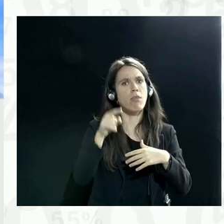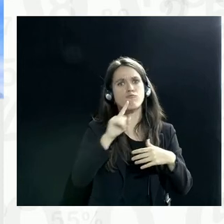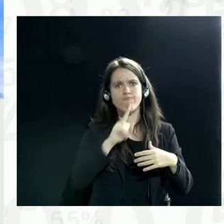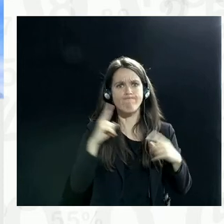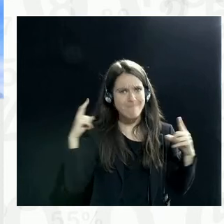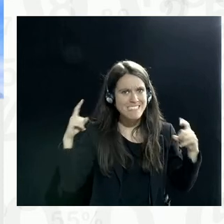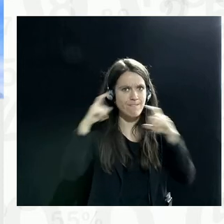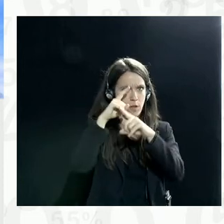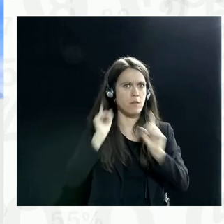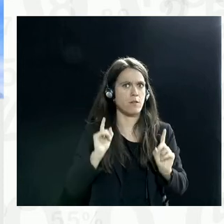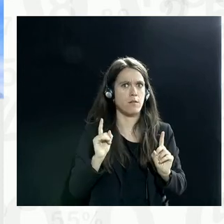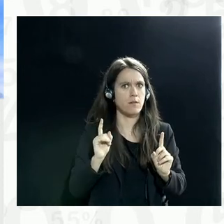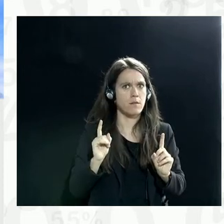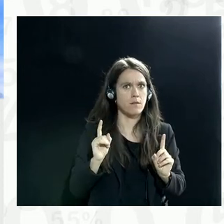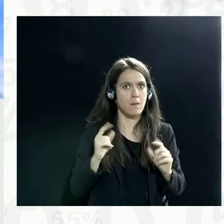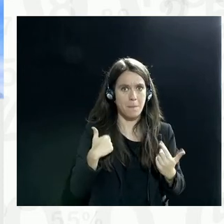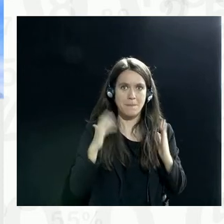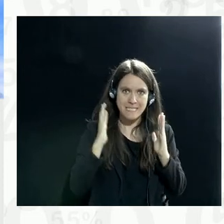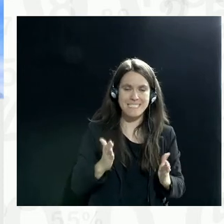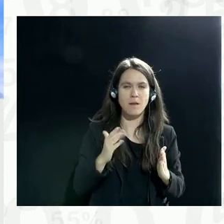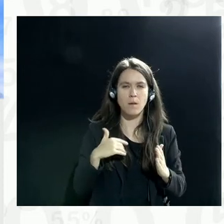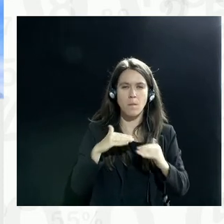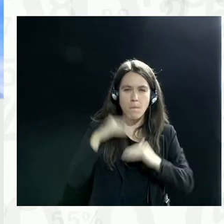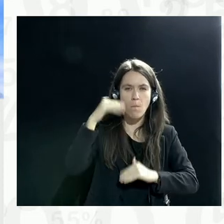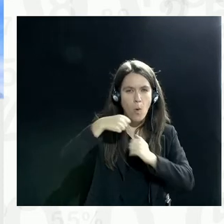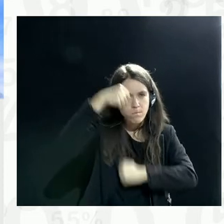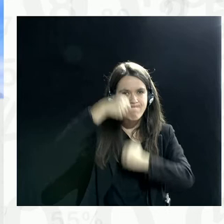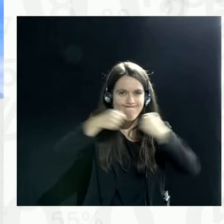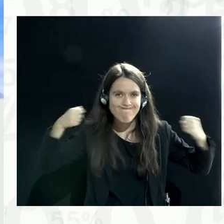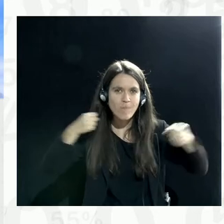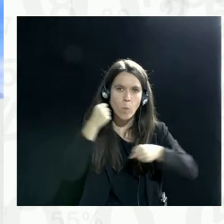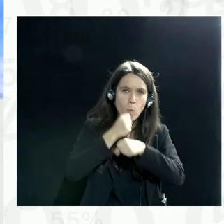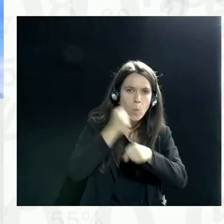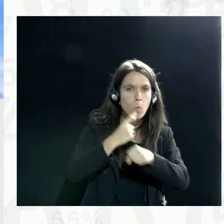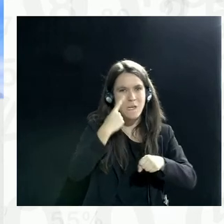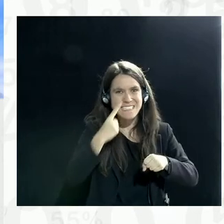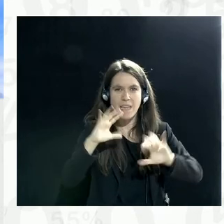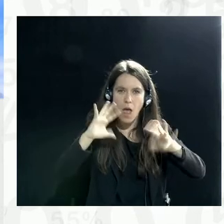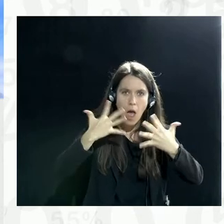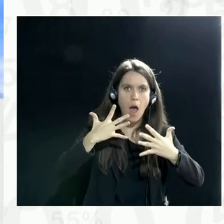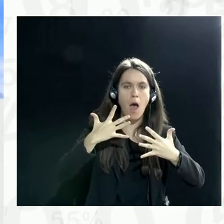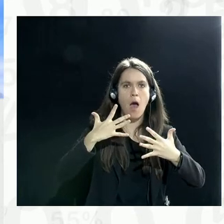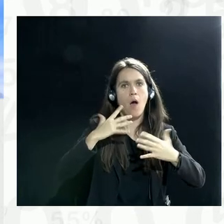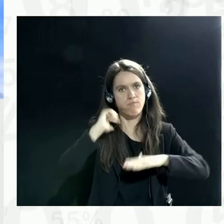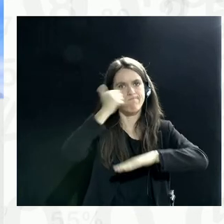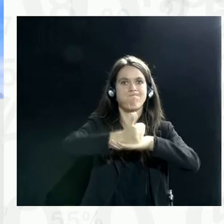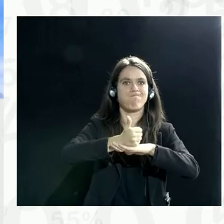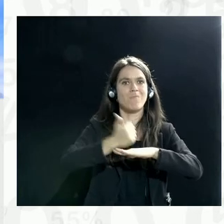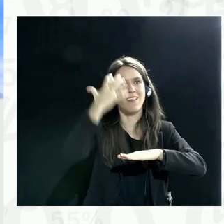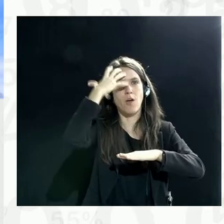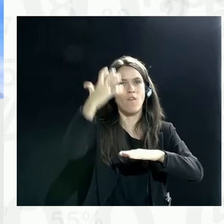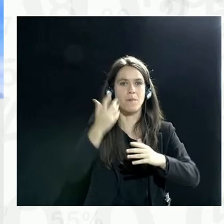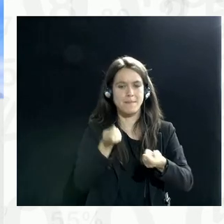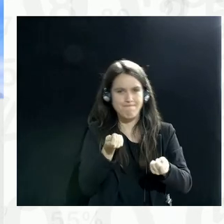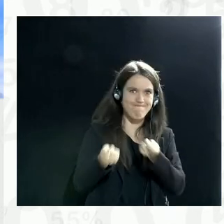point, and it will require a great deal of work in establishing modern data governance, which,